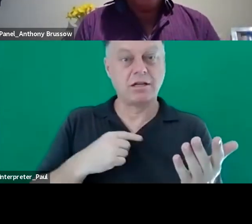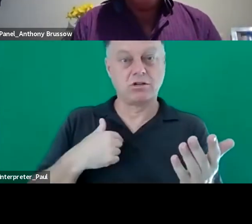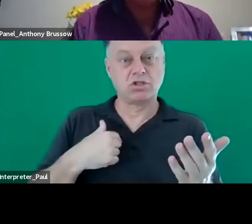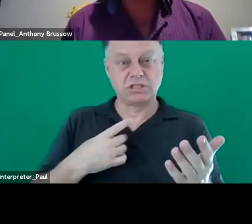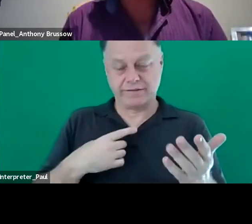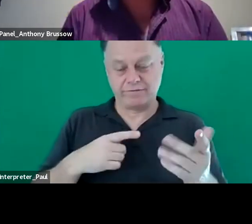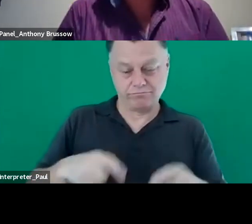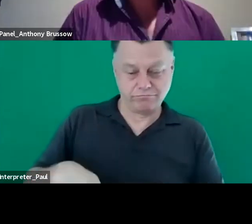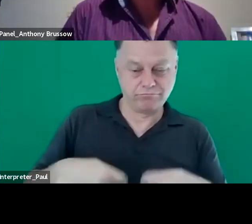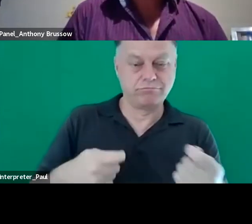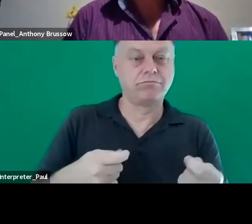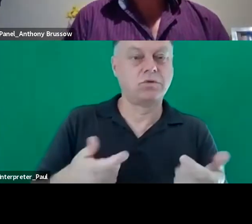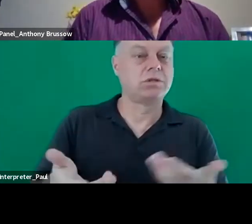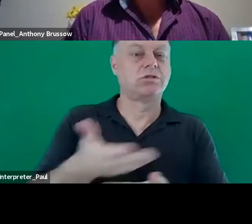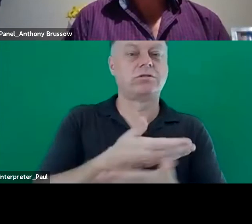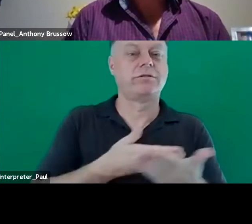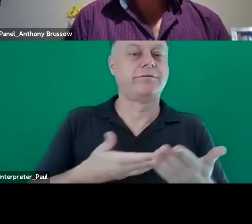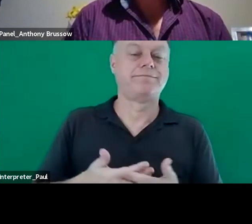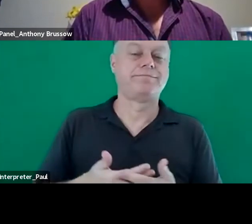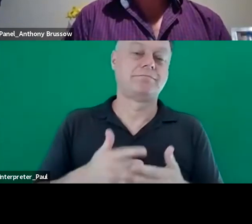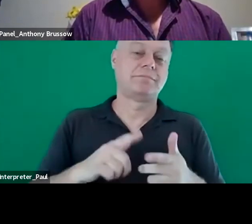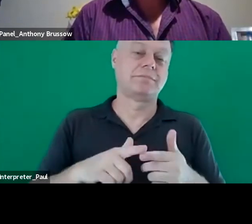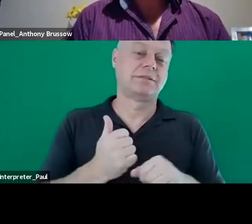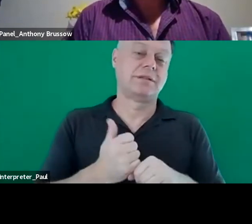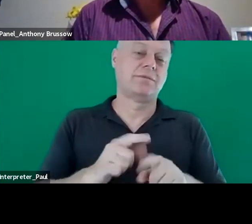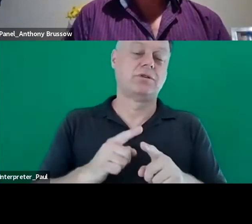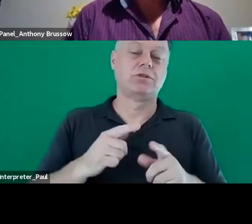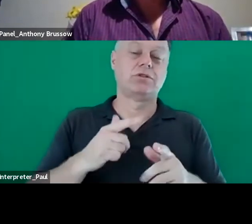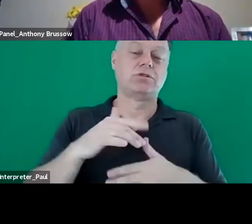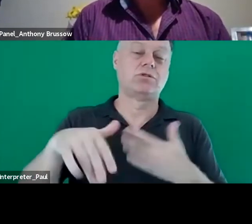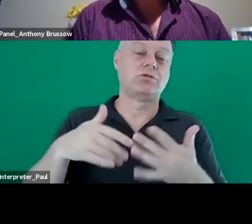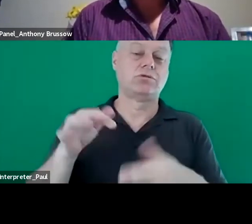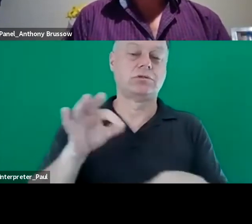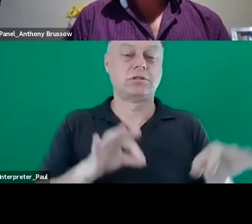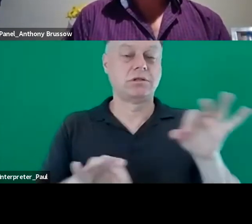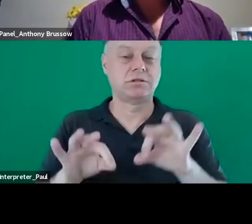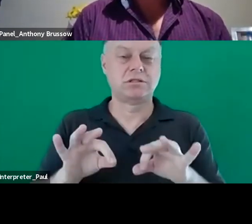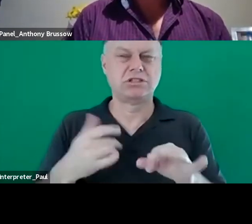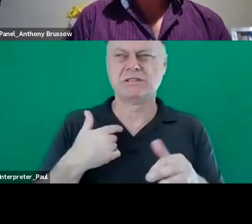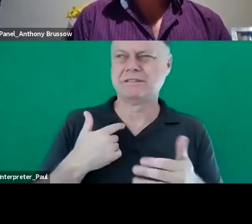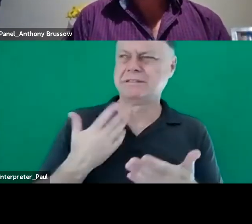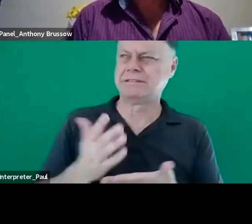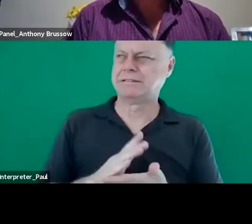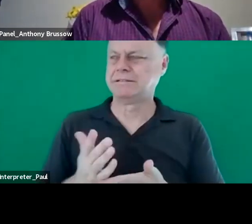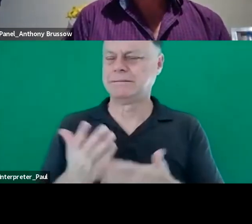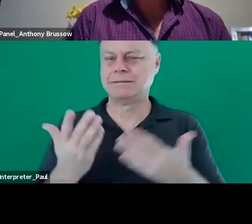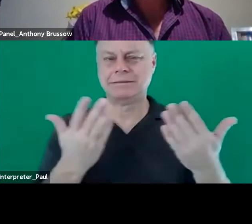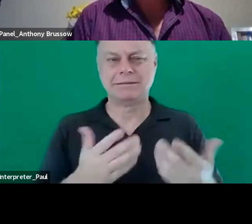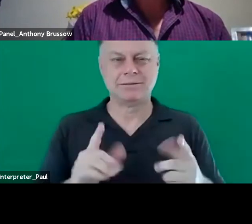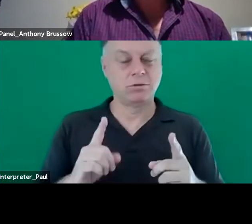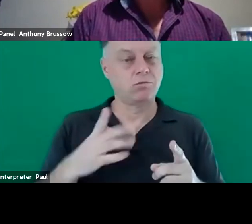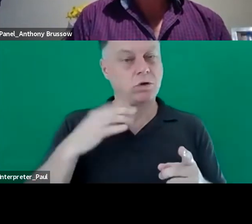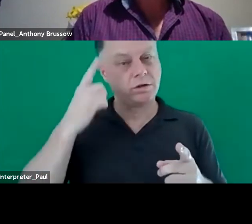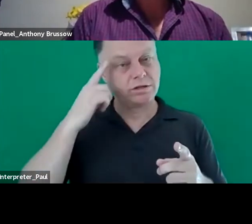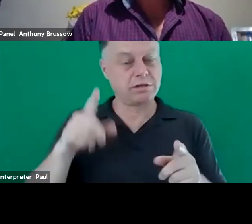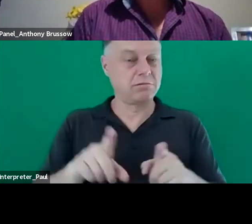discussions and discourses so if you're from a social sciences background and you are not quite sure what you want to study um consider